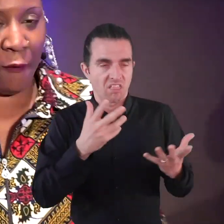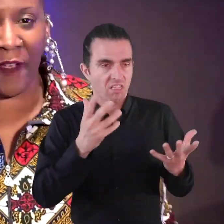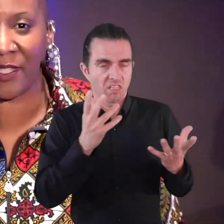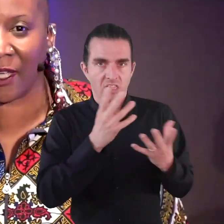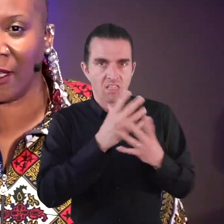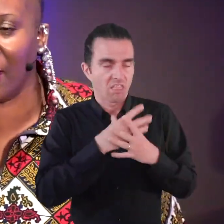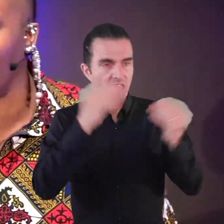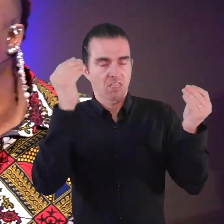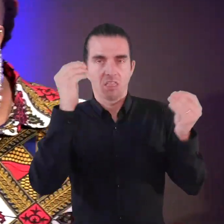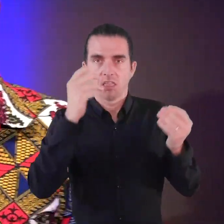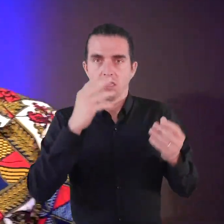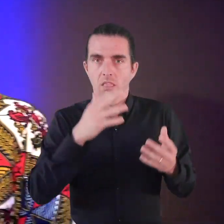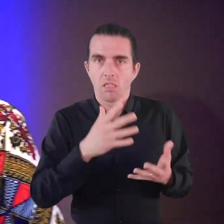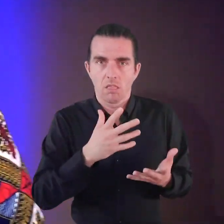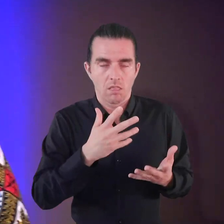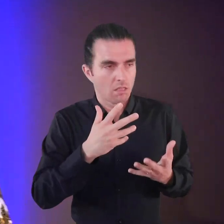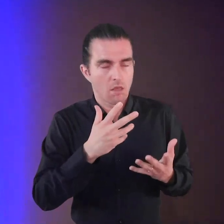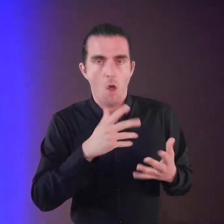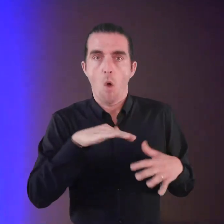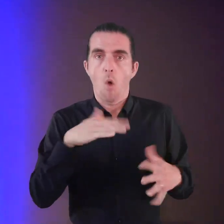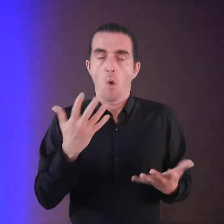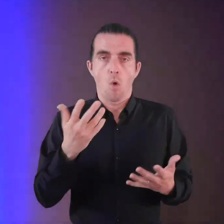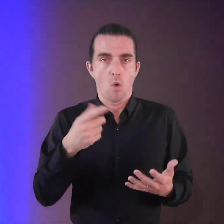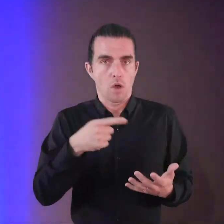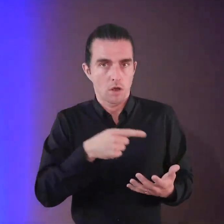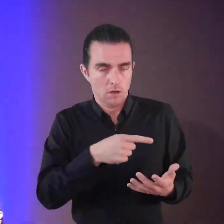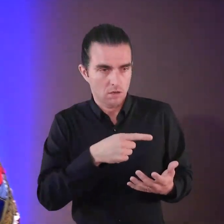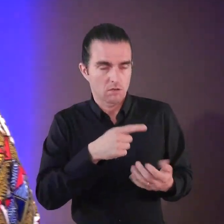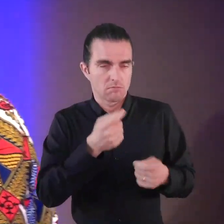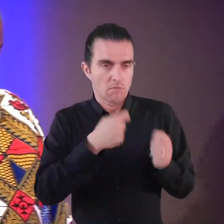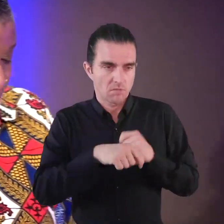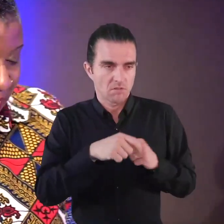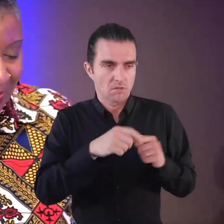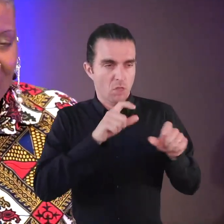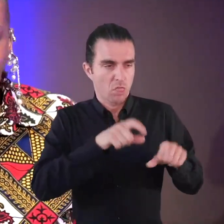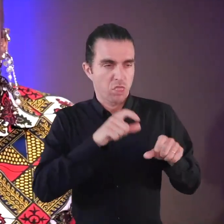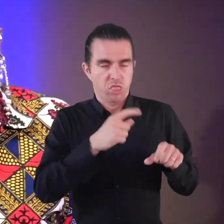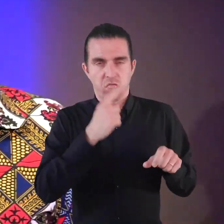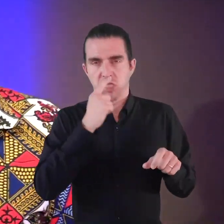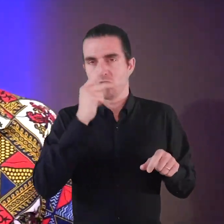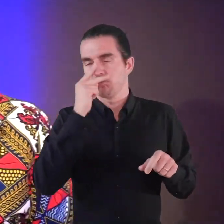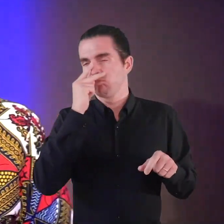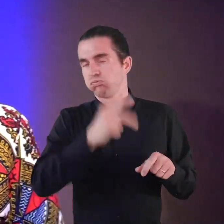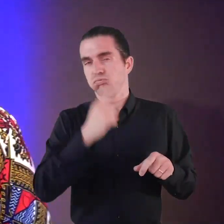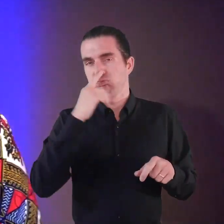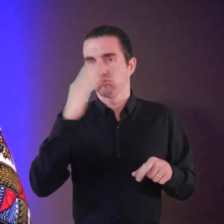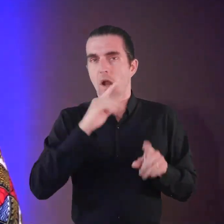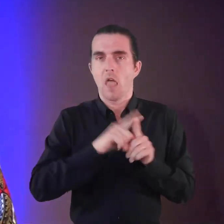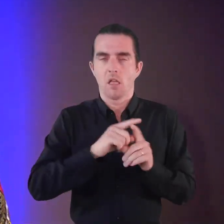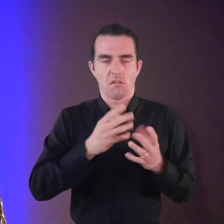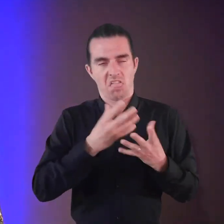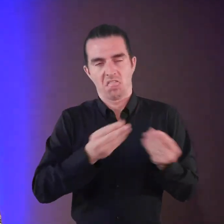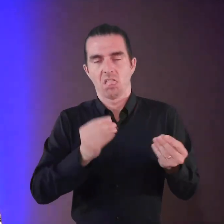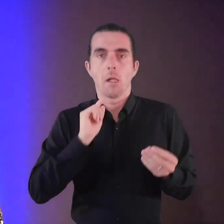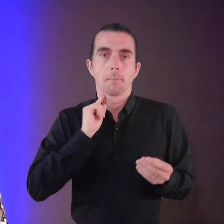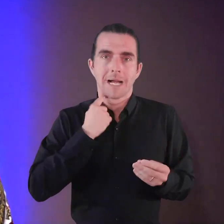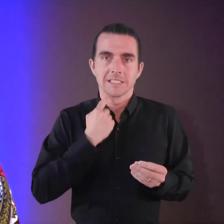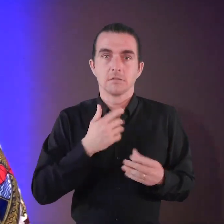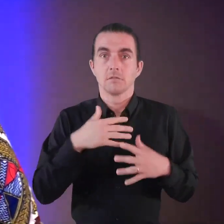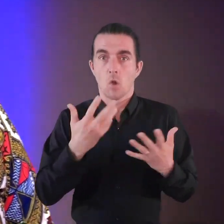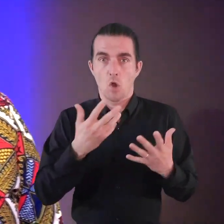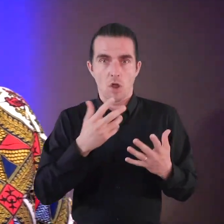Or fester like a sore and run? Or does it stink like rotten meat?